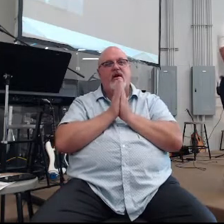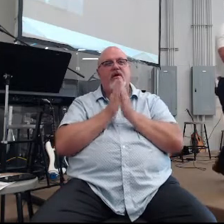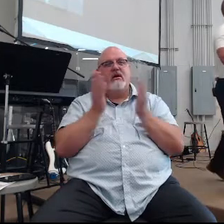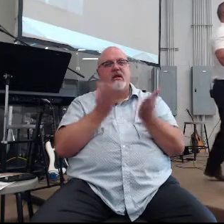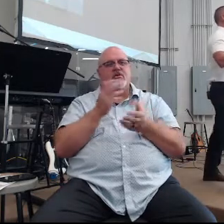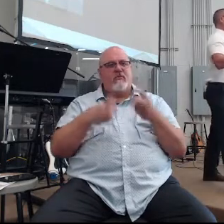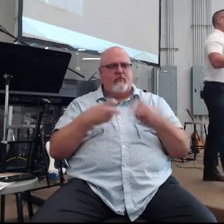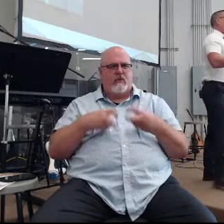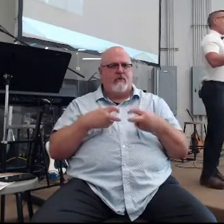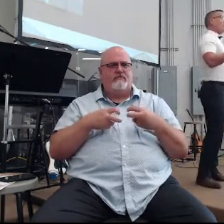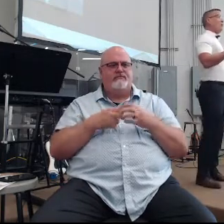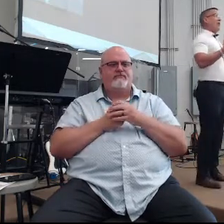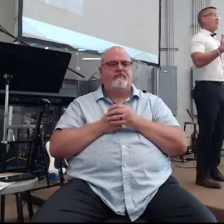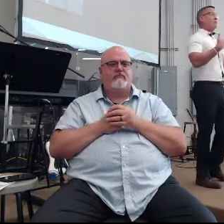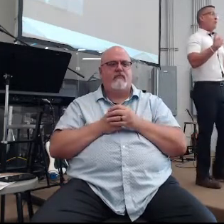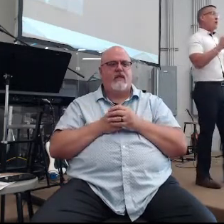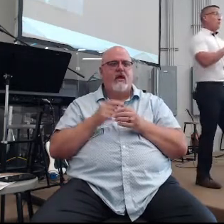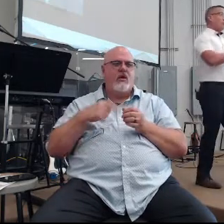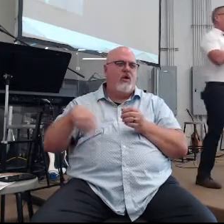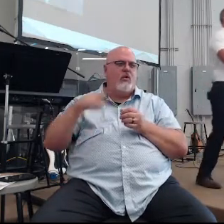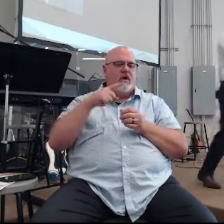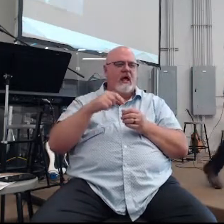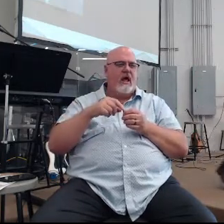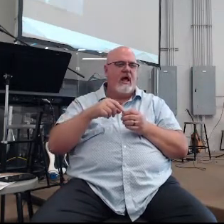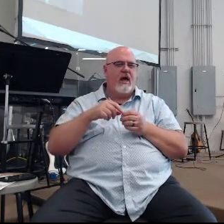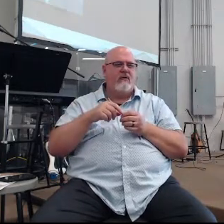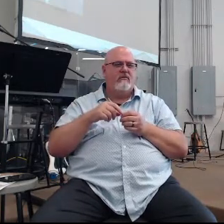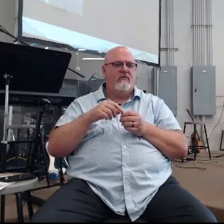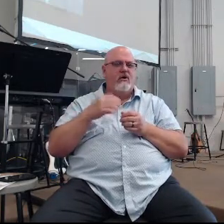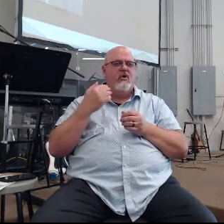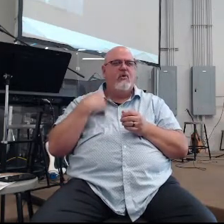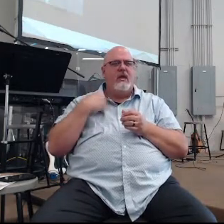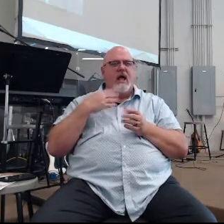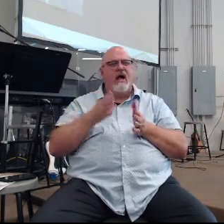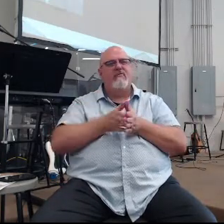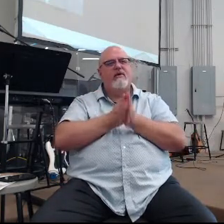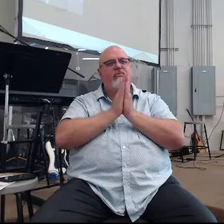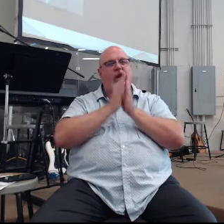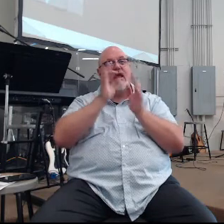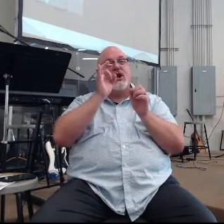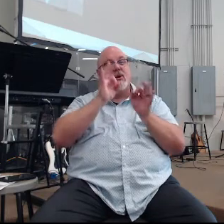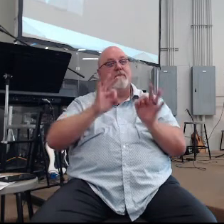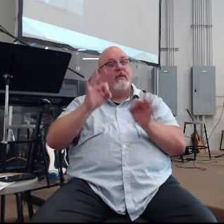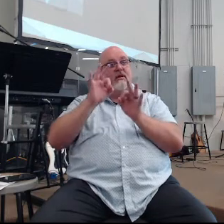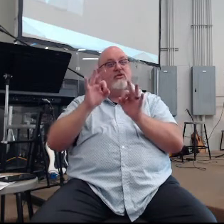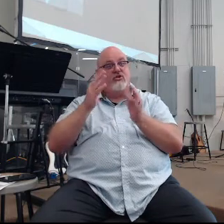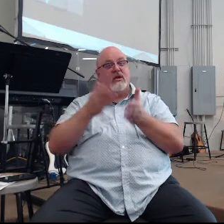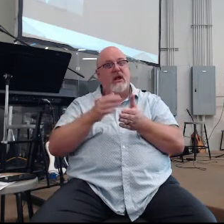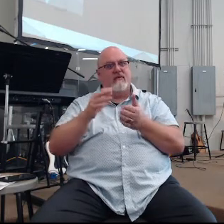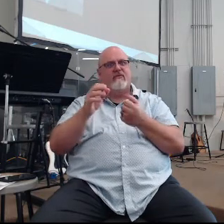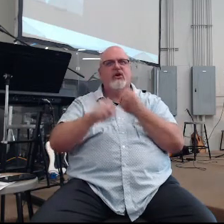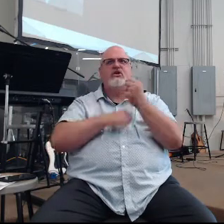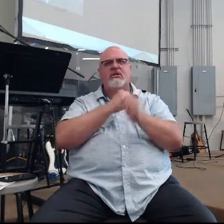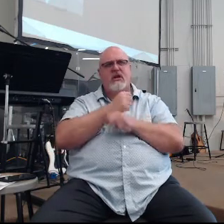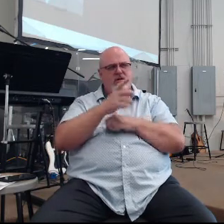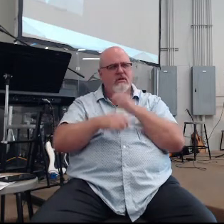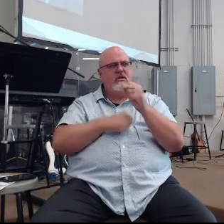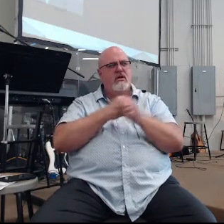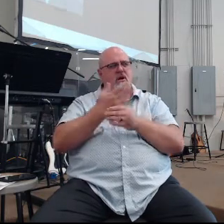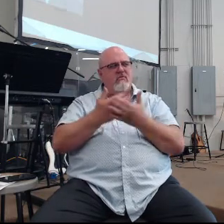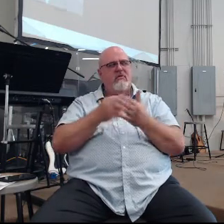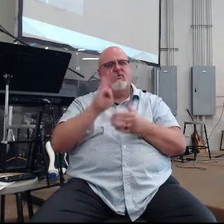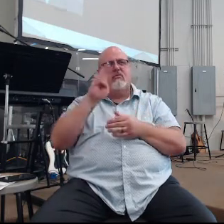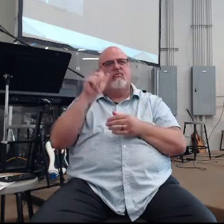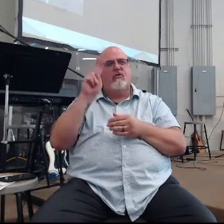here was my problem. We've had a prayer ministry going on here for years and years, even before Brian